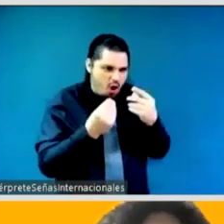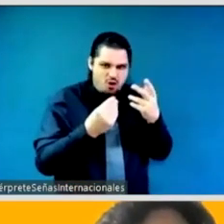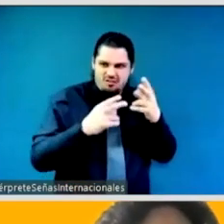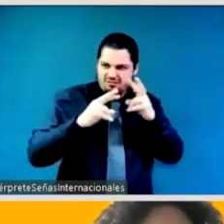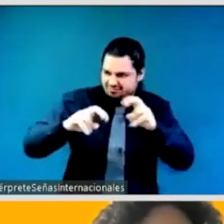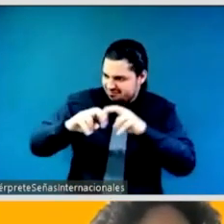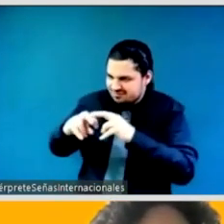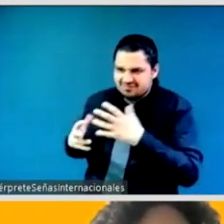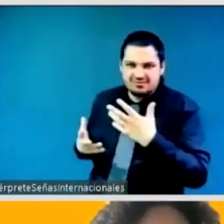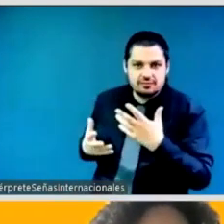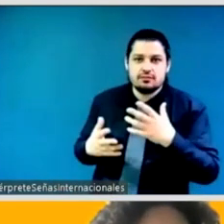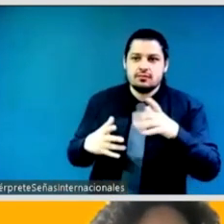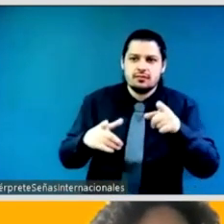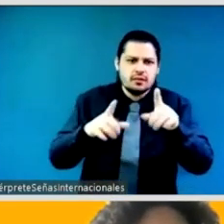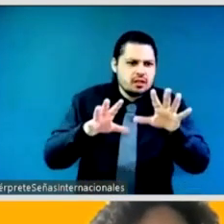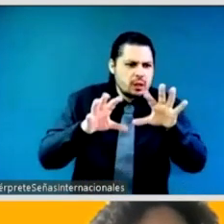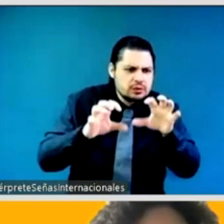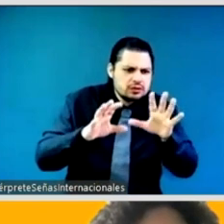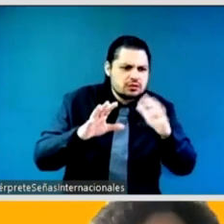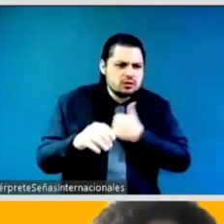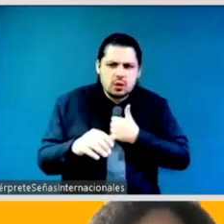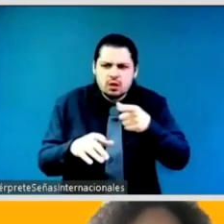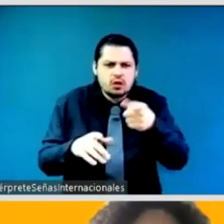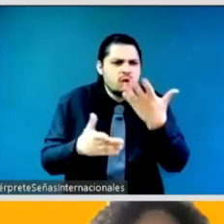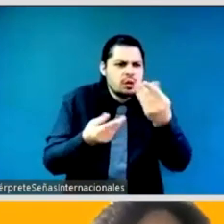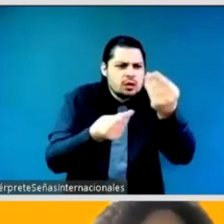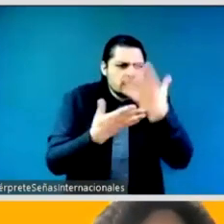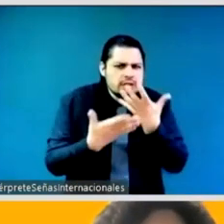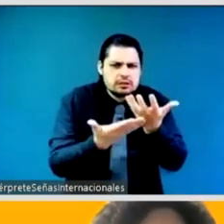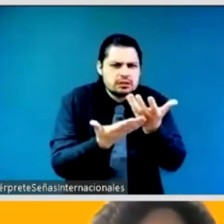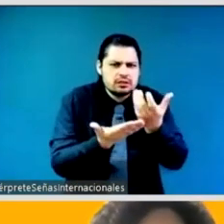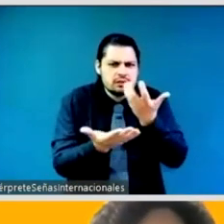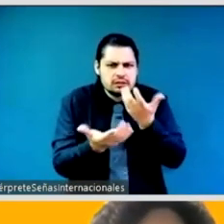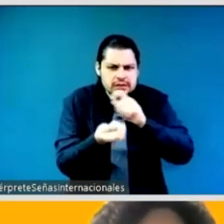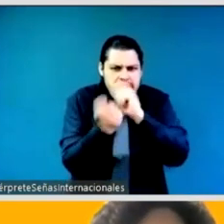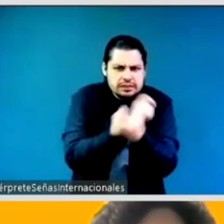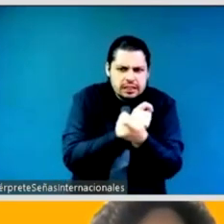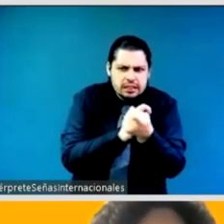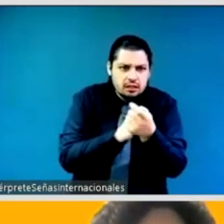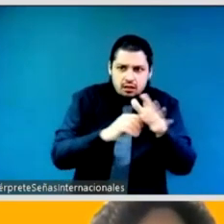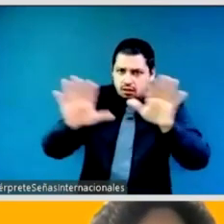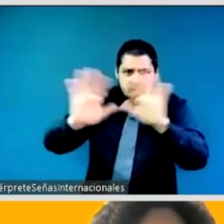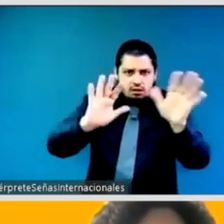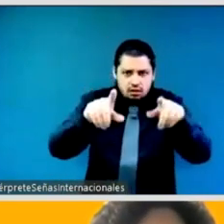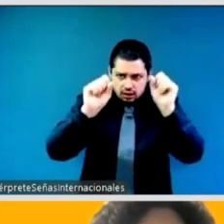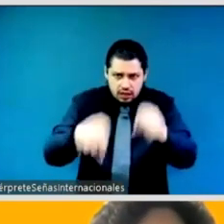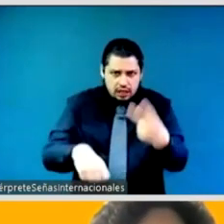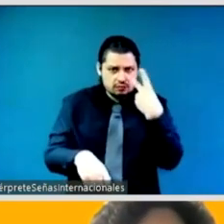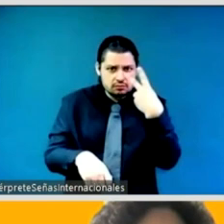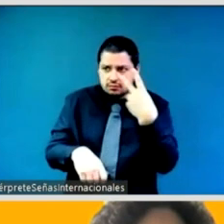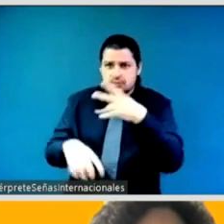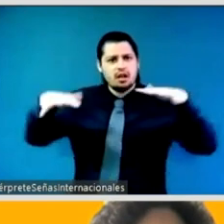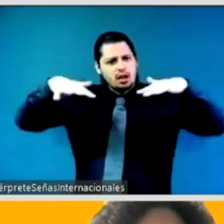can you hear me yes we can okay sorry the the